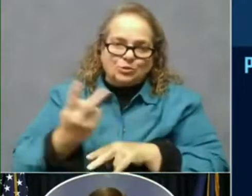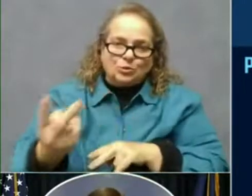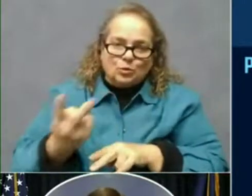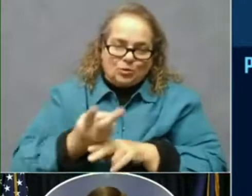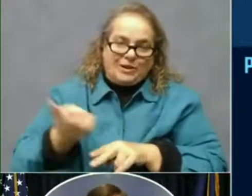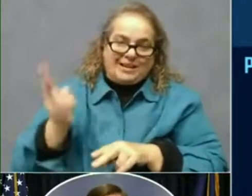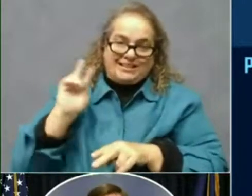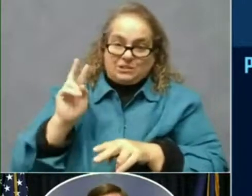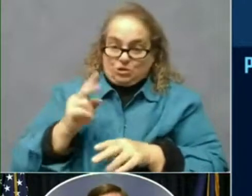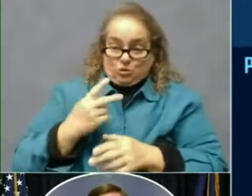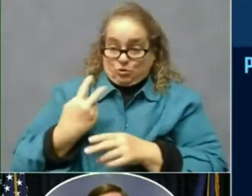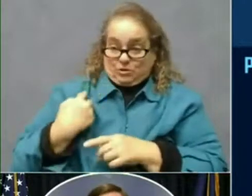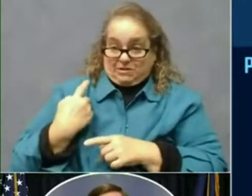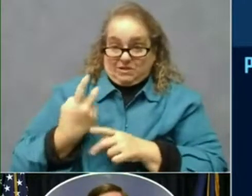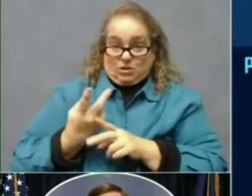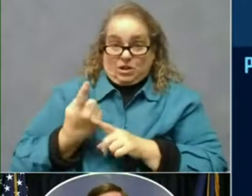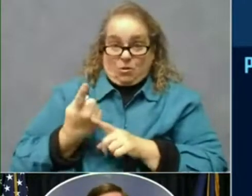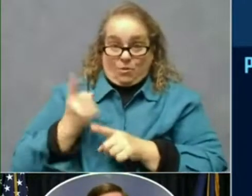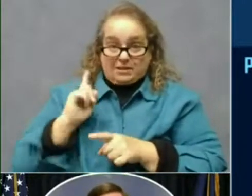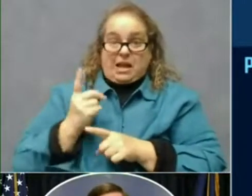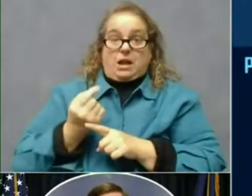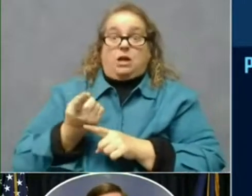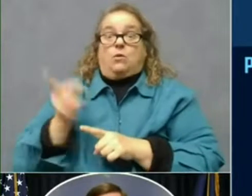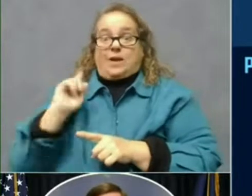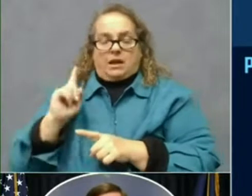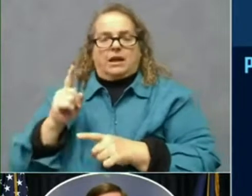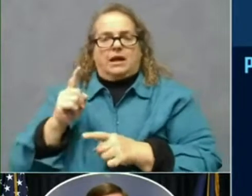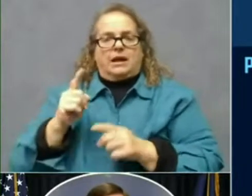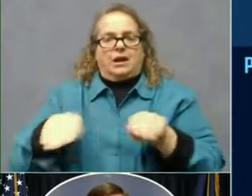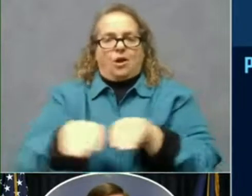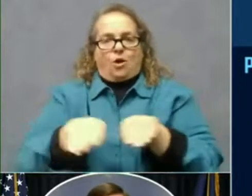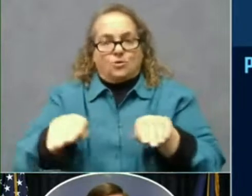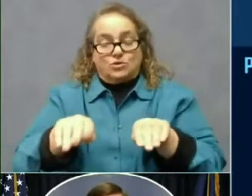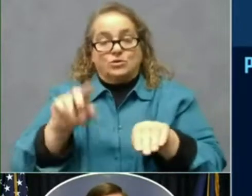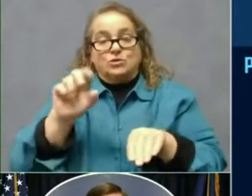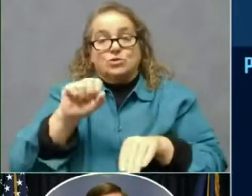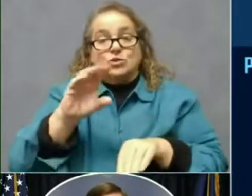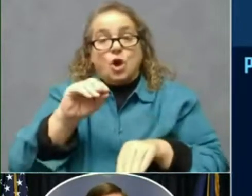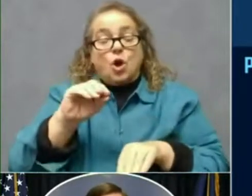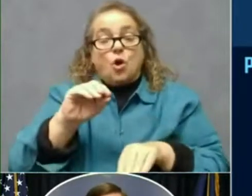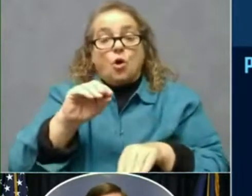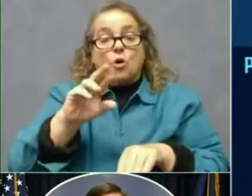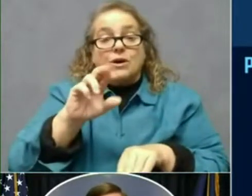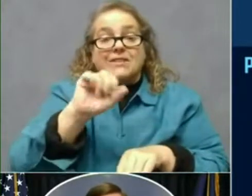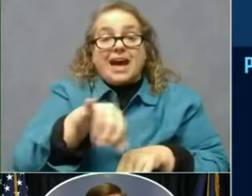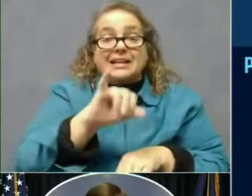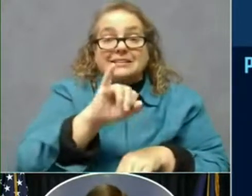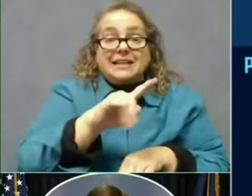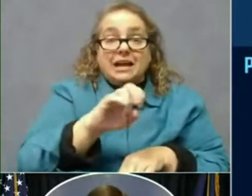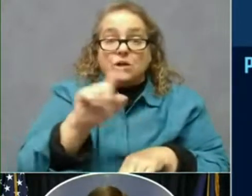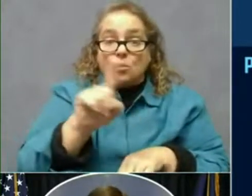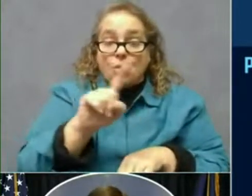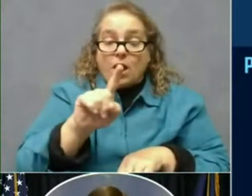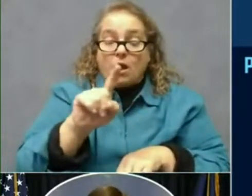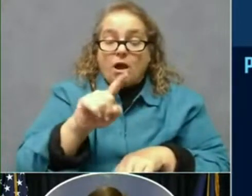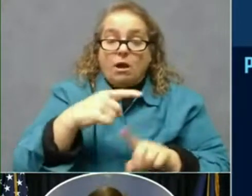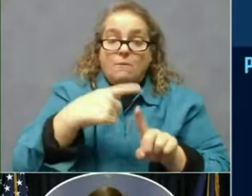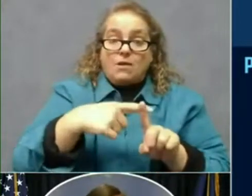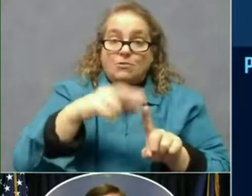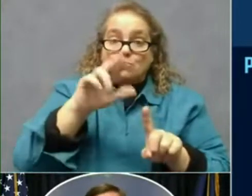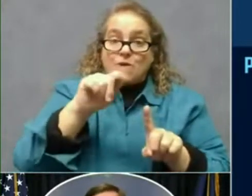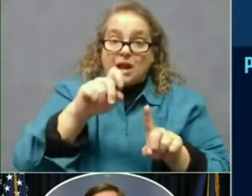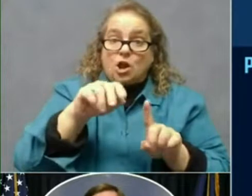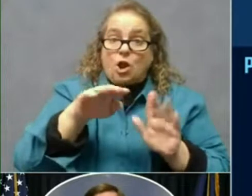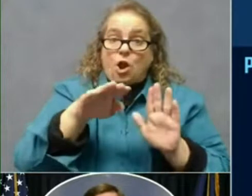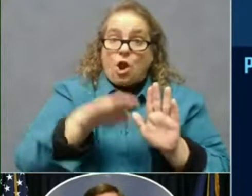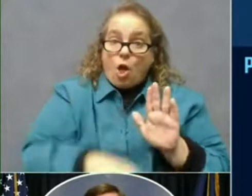mean is is the sites where the positivity rate is the lowest we're not open as many days. Now that